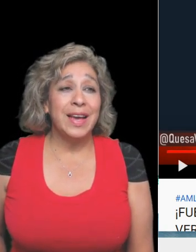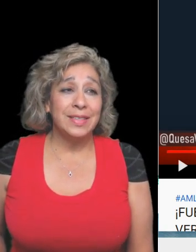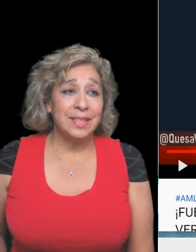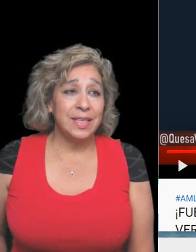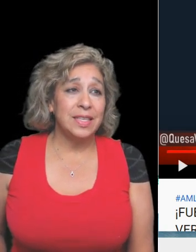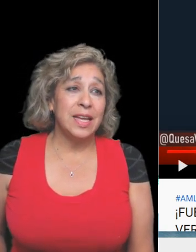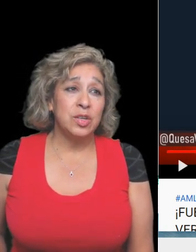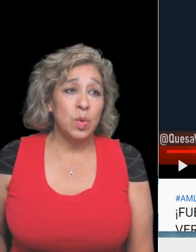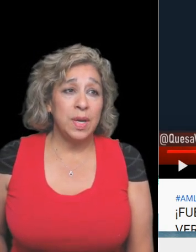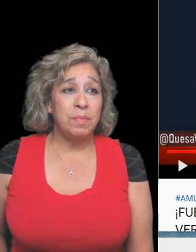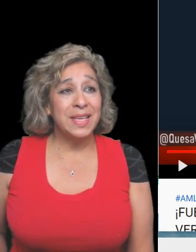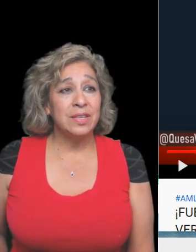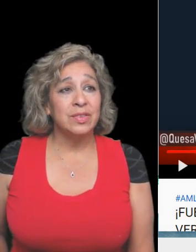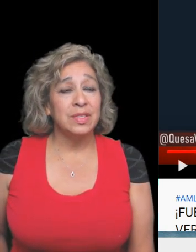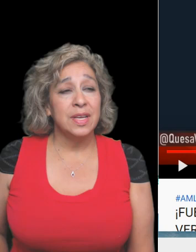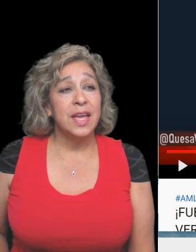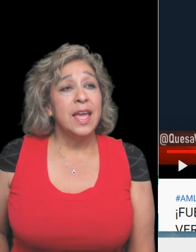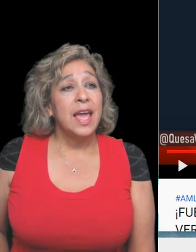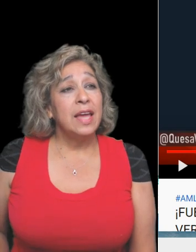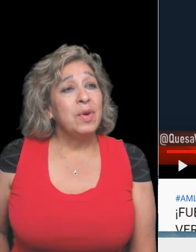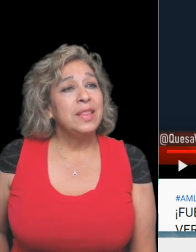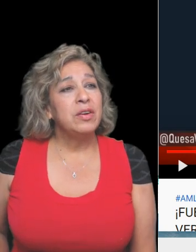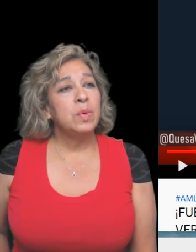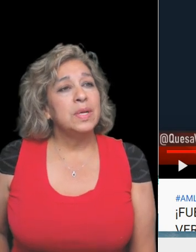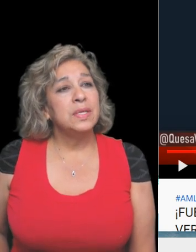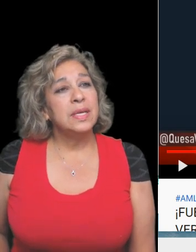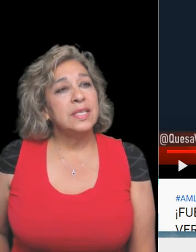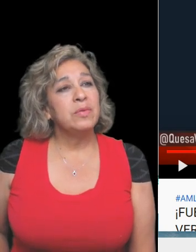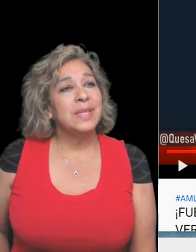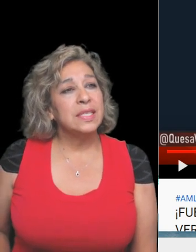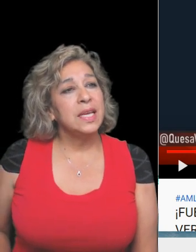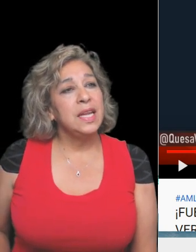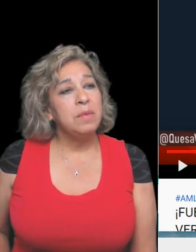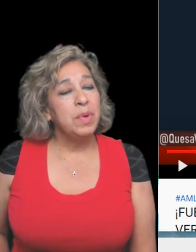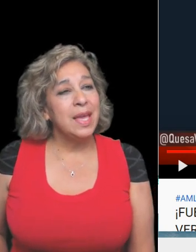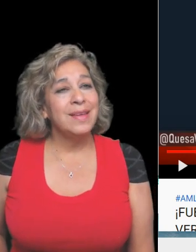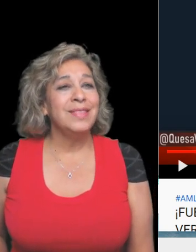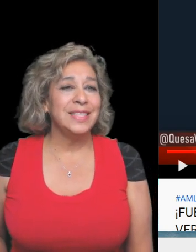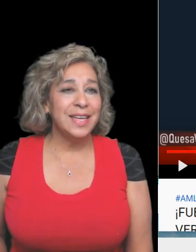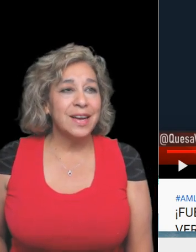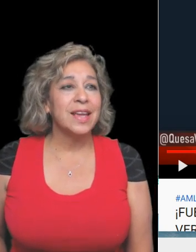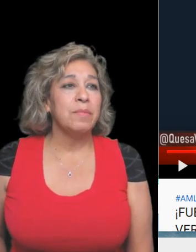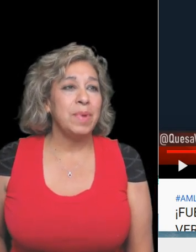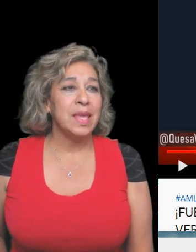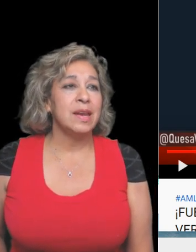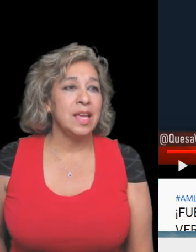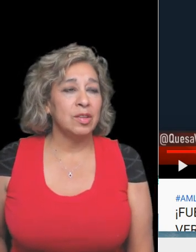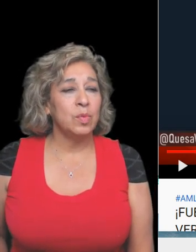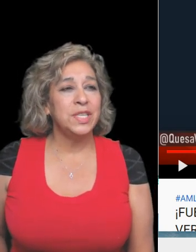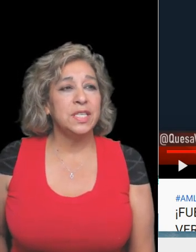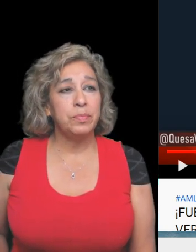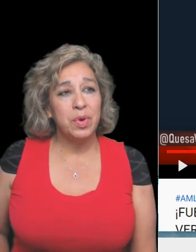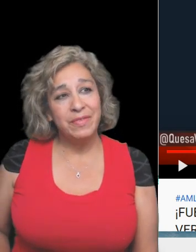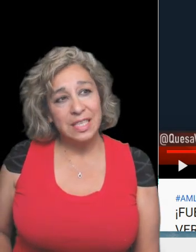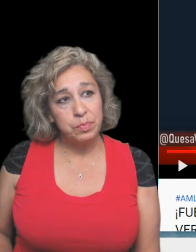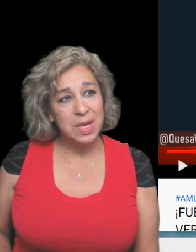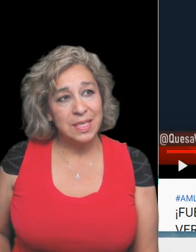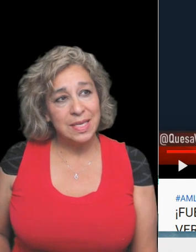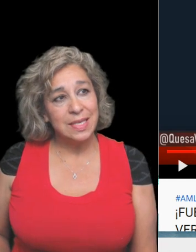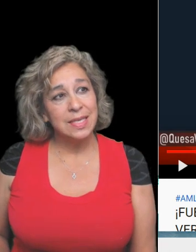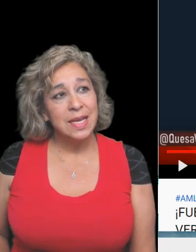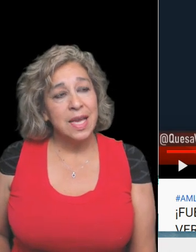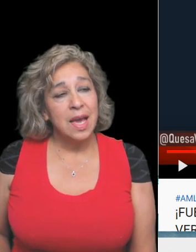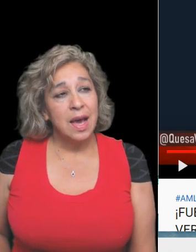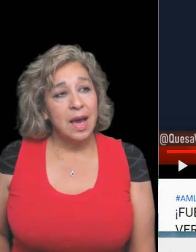of gas is at 20 pesos. And right there it says he was asking EPN that's Enrique Peña Nieto, which is the previous